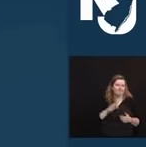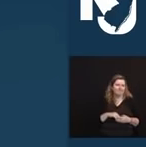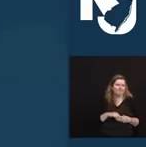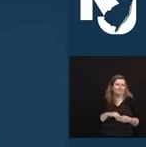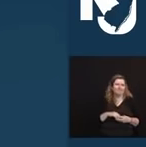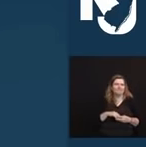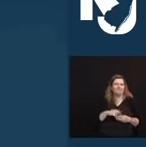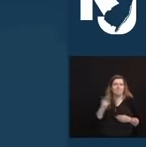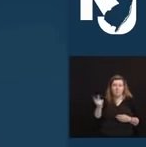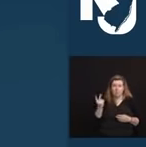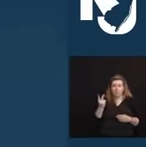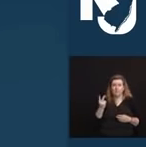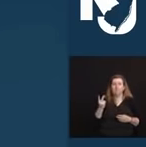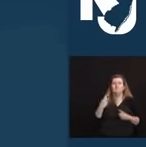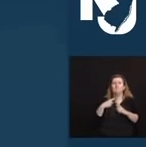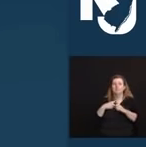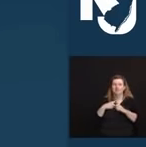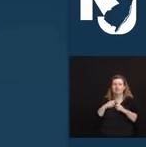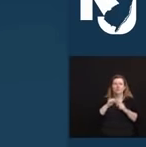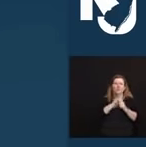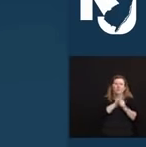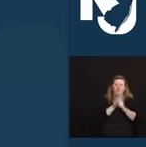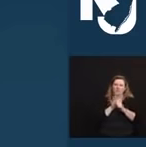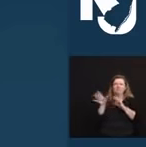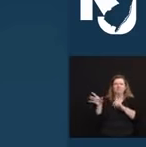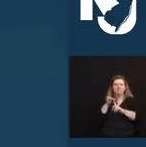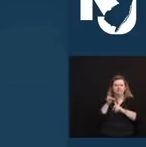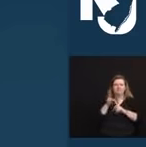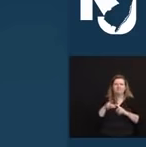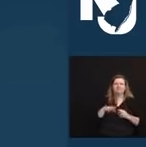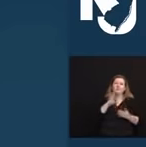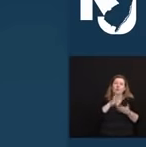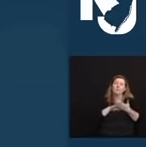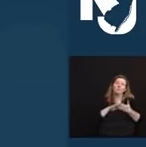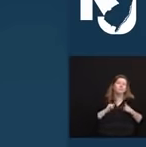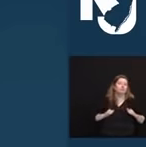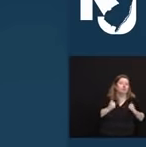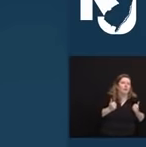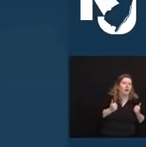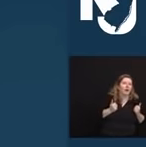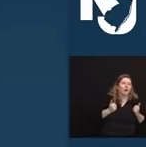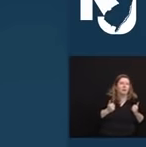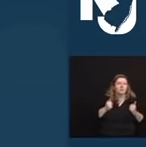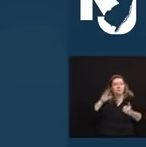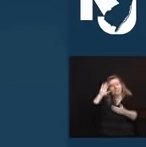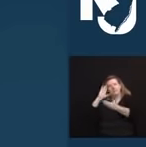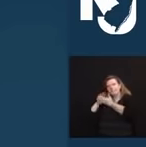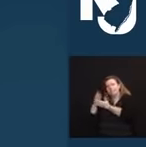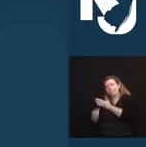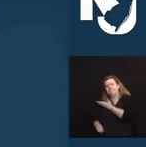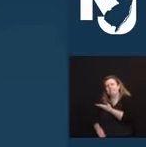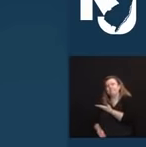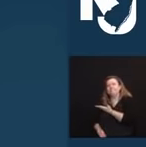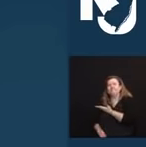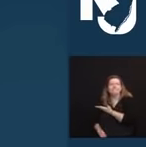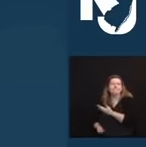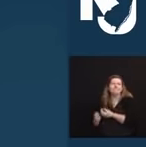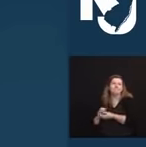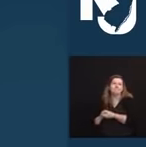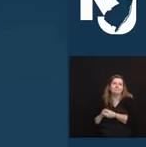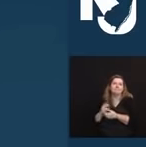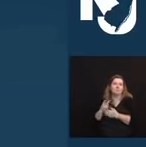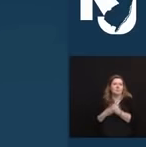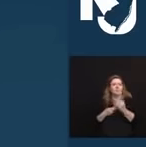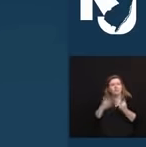were COVID positive. She skated through okay. He obviously was lost. They both came down with it on